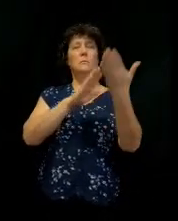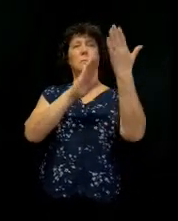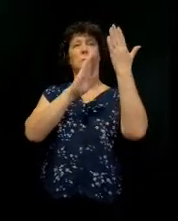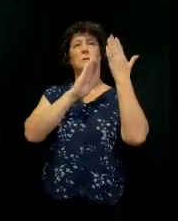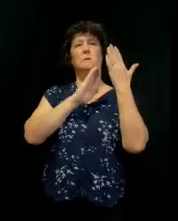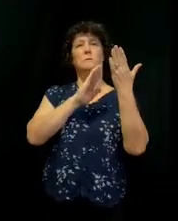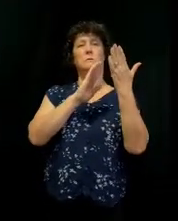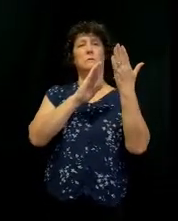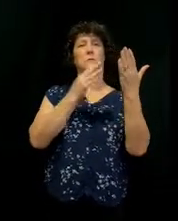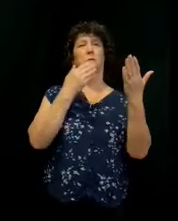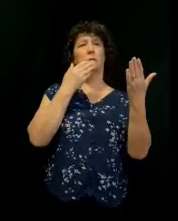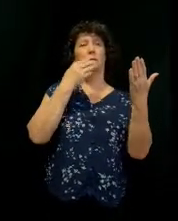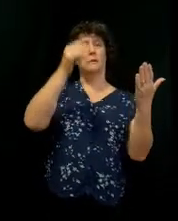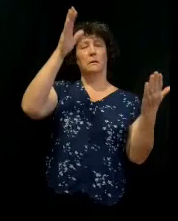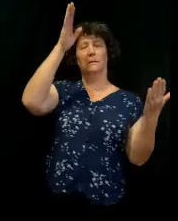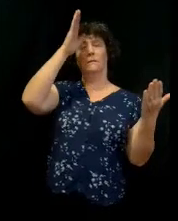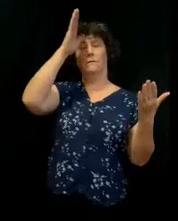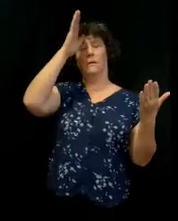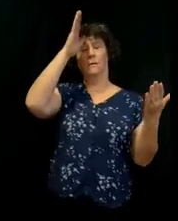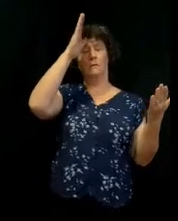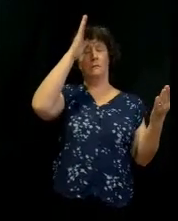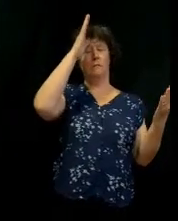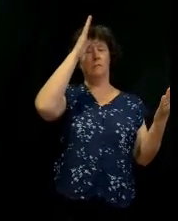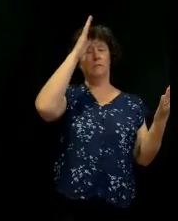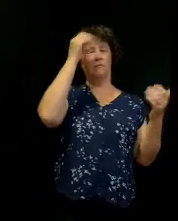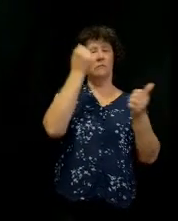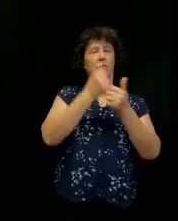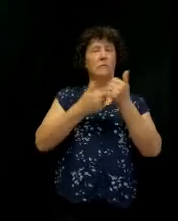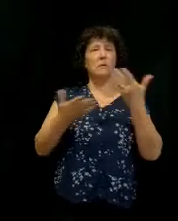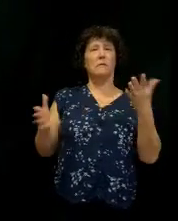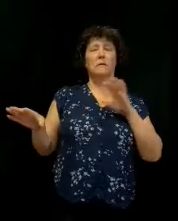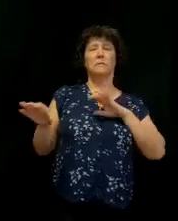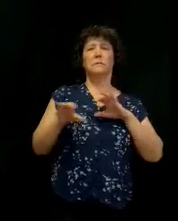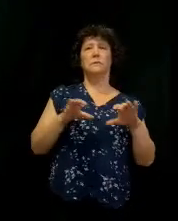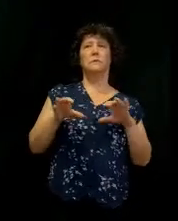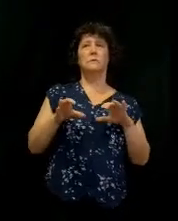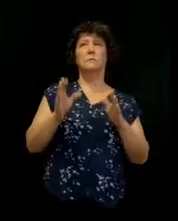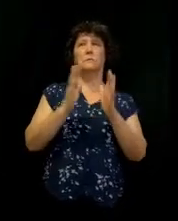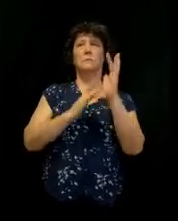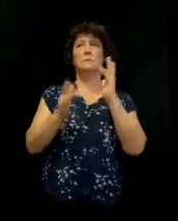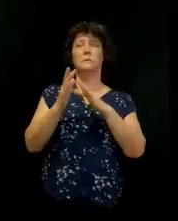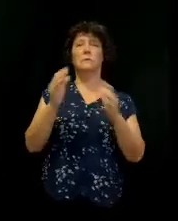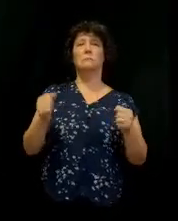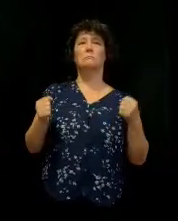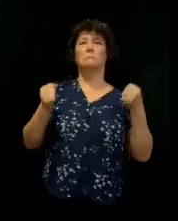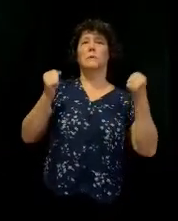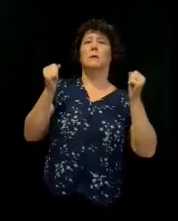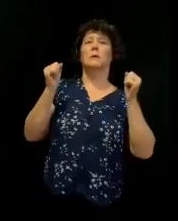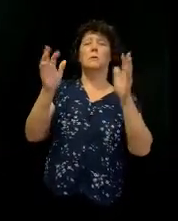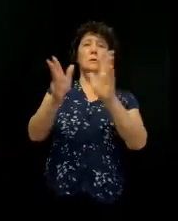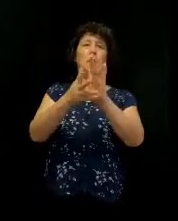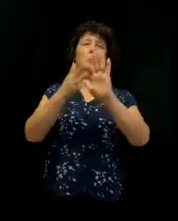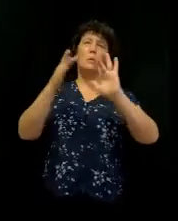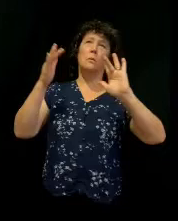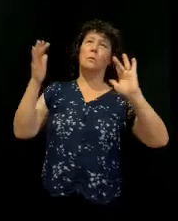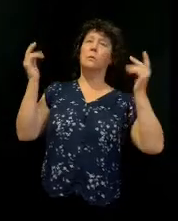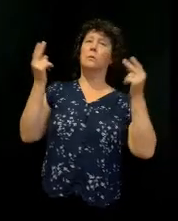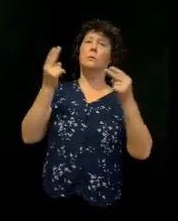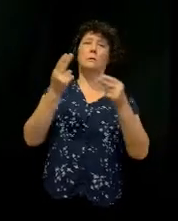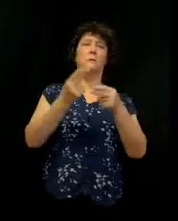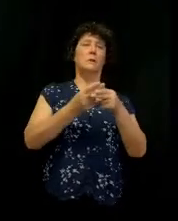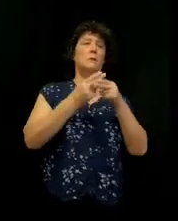Thank you, God, for what you're doing. In Jesus' mighty and glorious name.